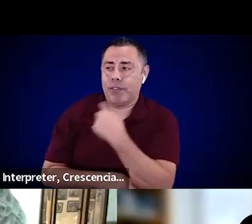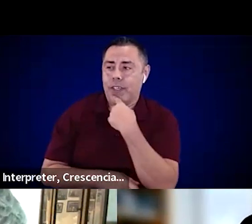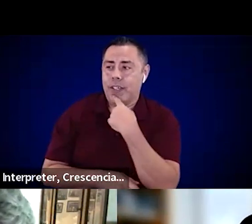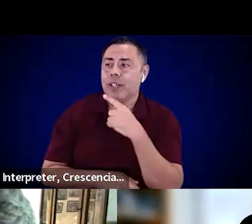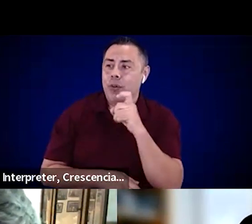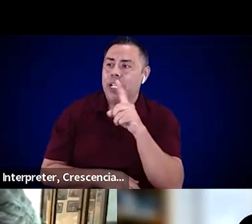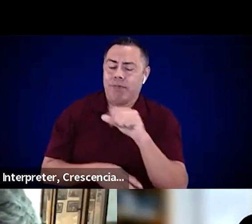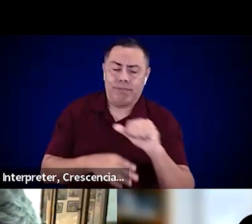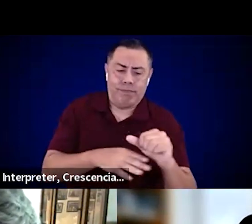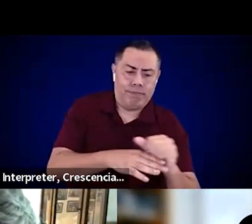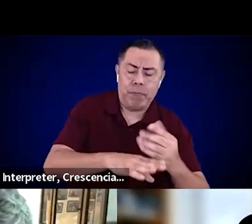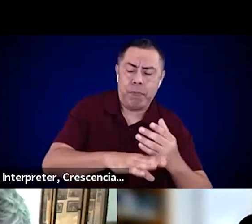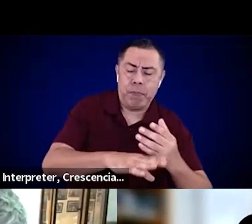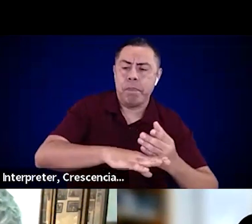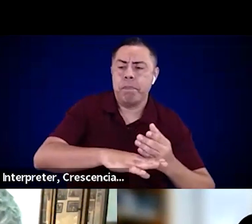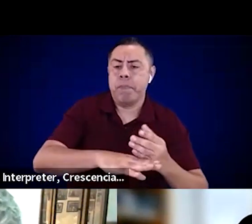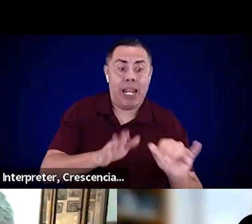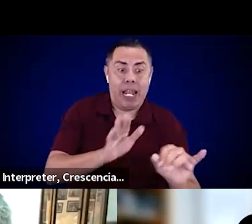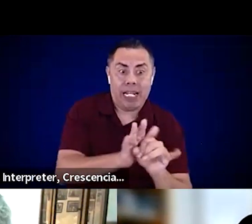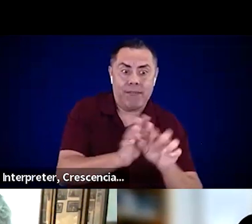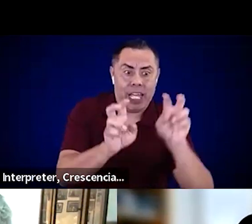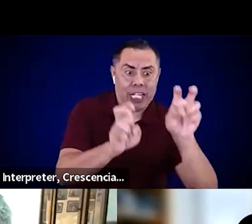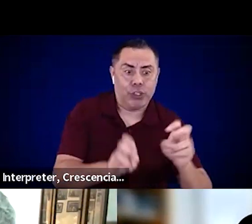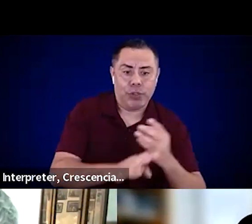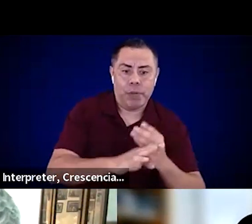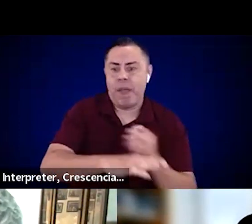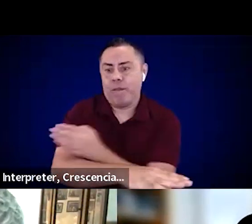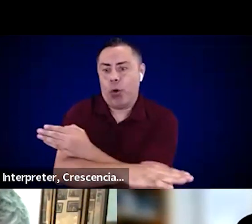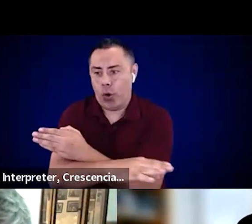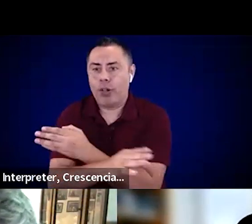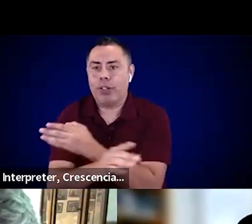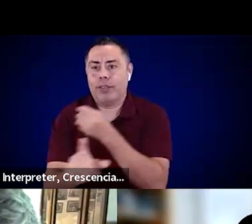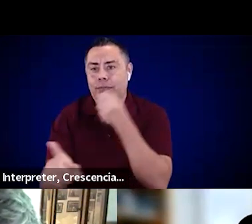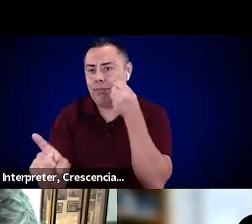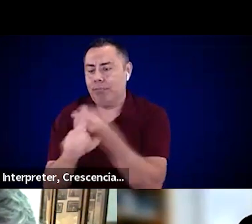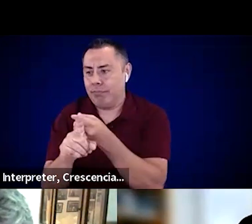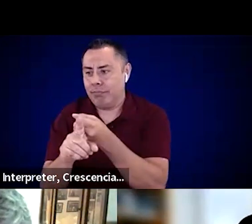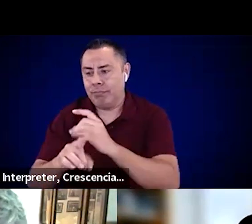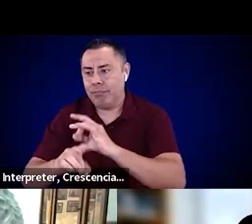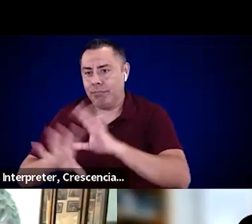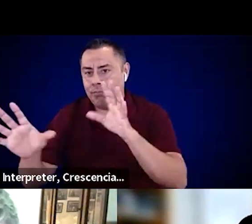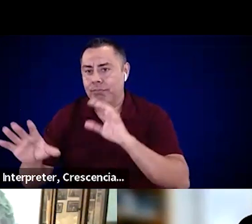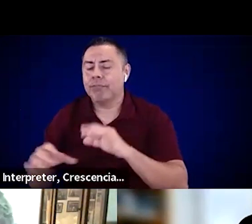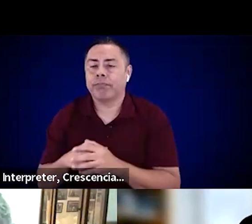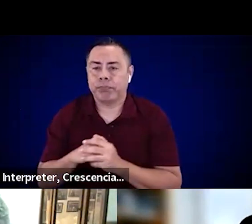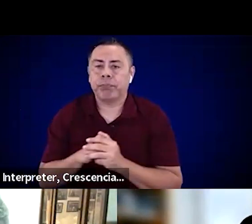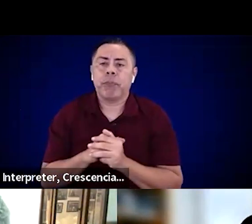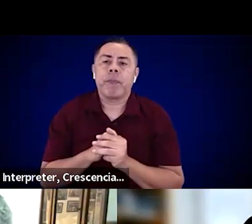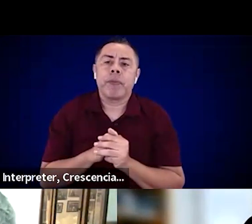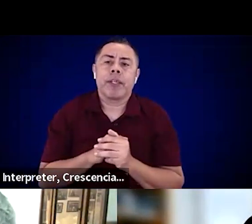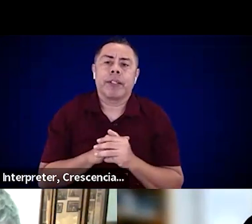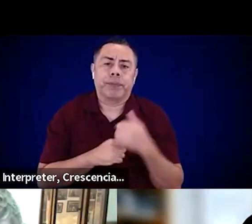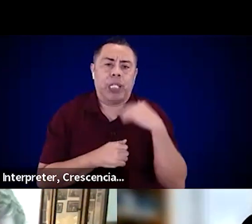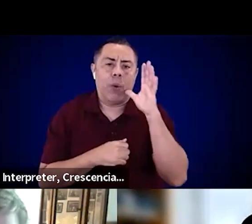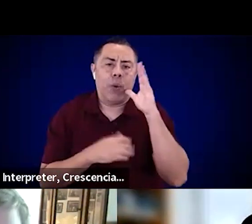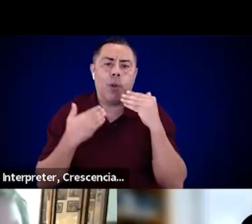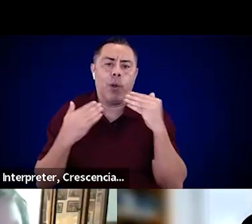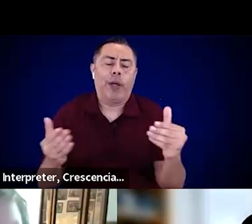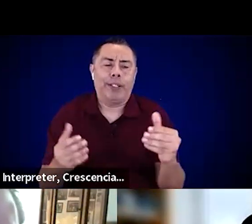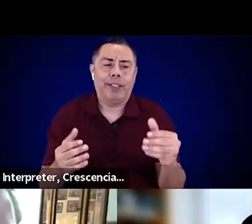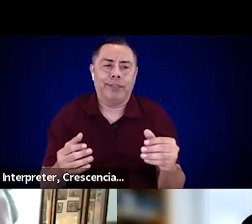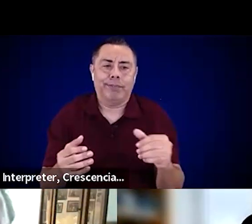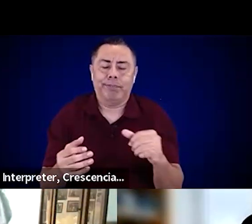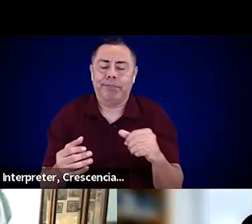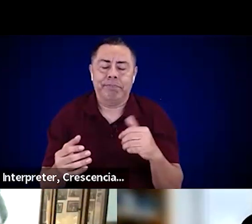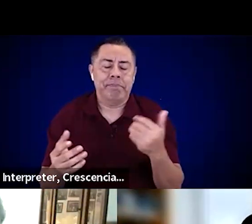you know, one of the things that I'll say, and I'm going to put in sort of a little bit of shameless plug here. Uh, calories is going to be